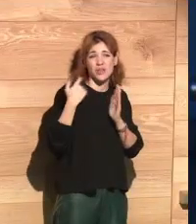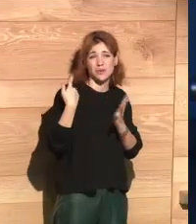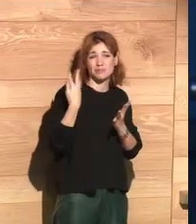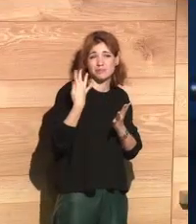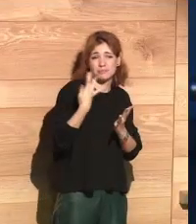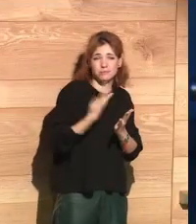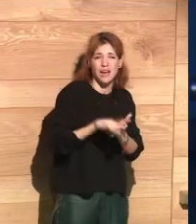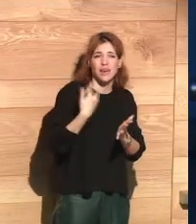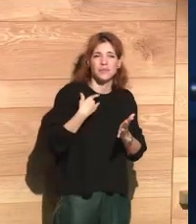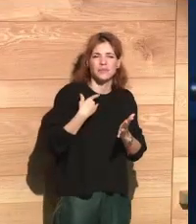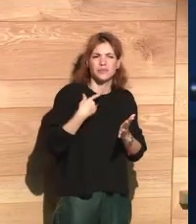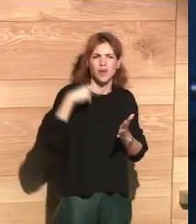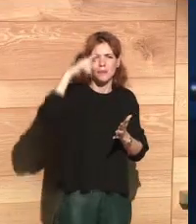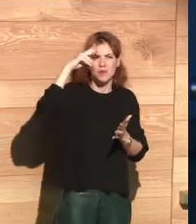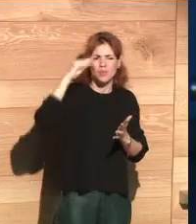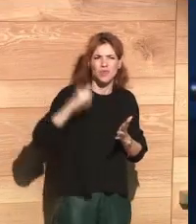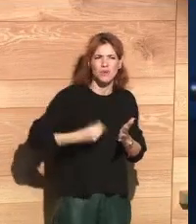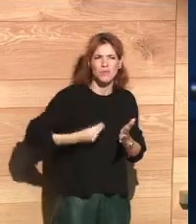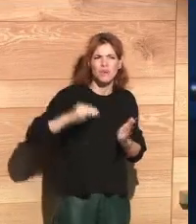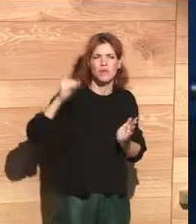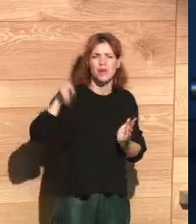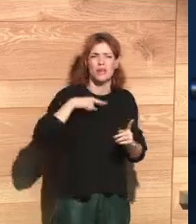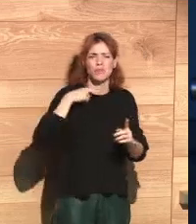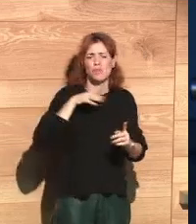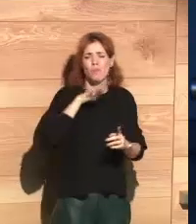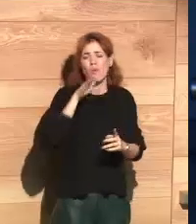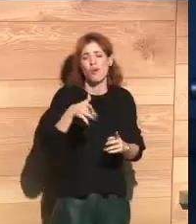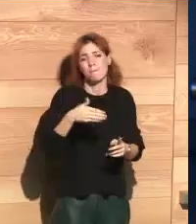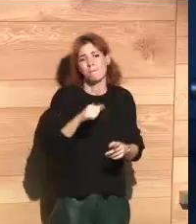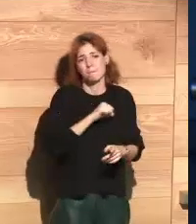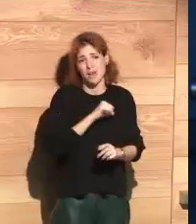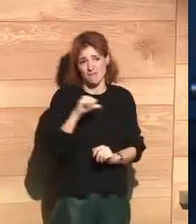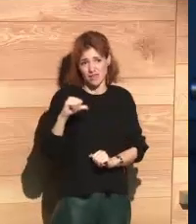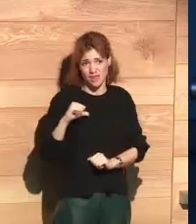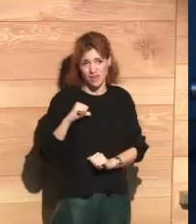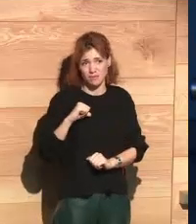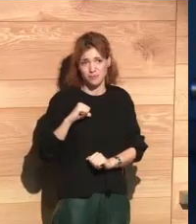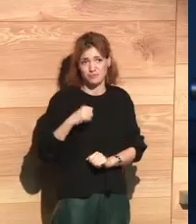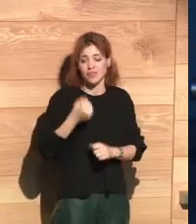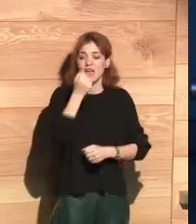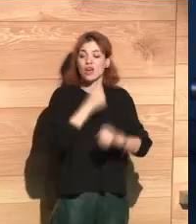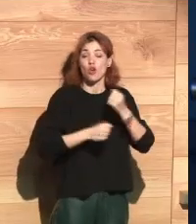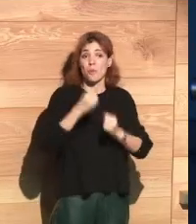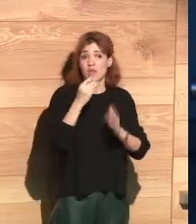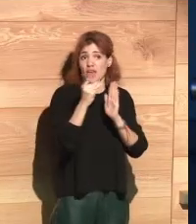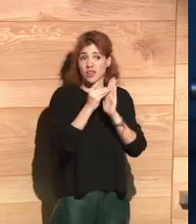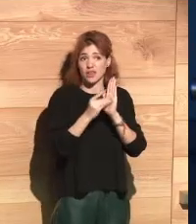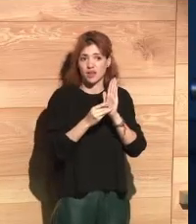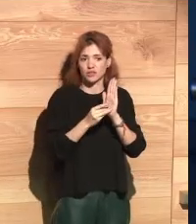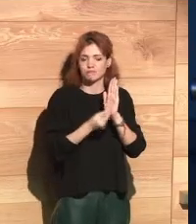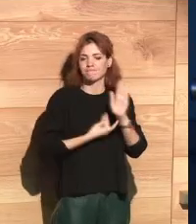witnessed an increasing concern regarding privacy for the data economy.